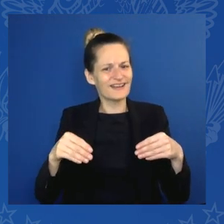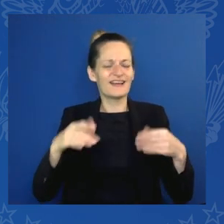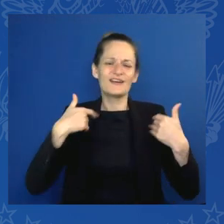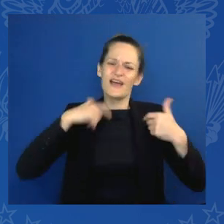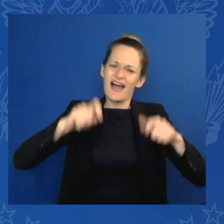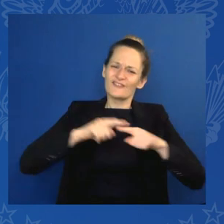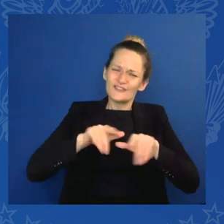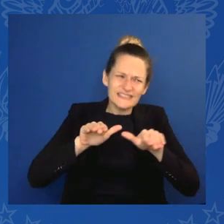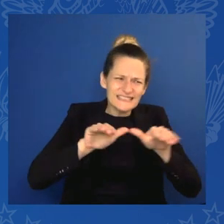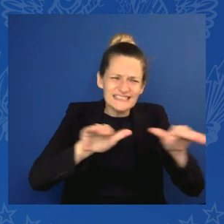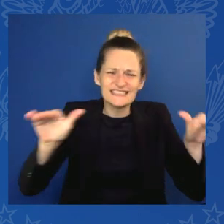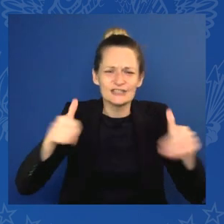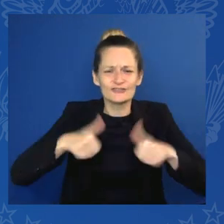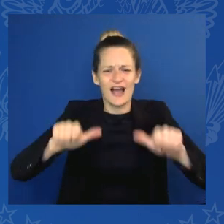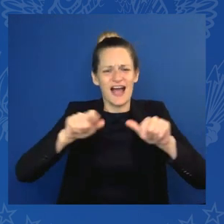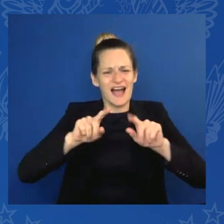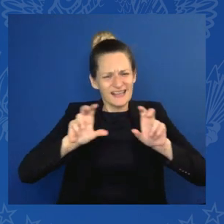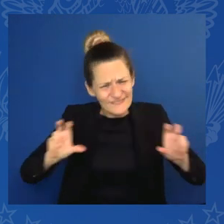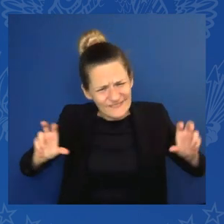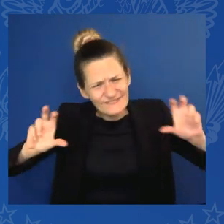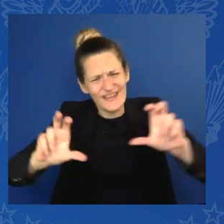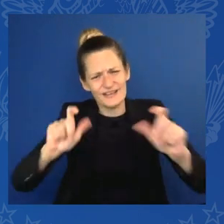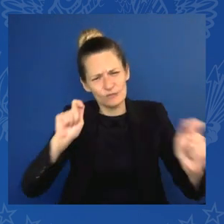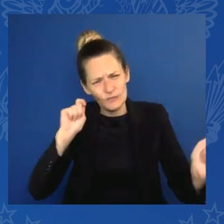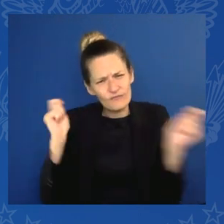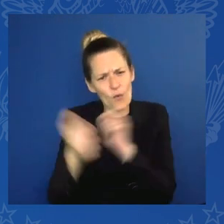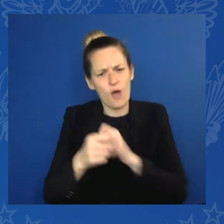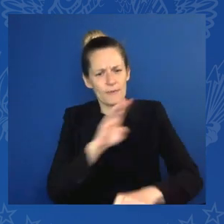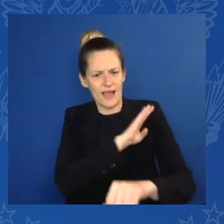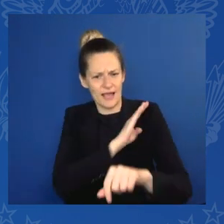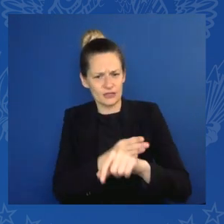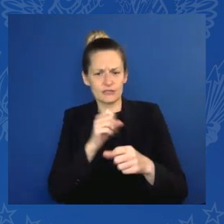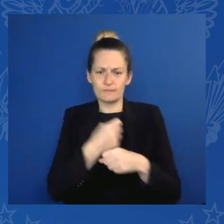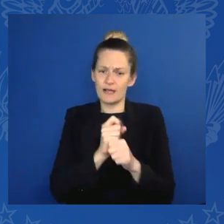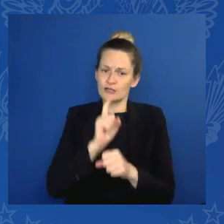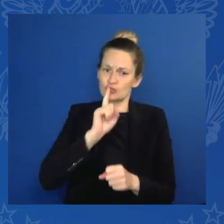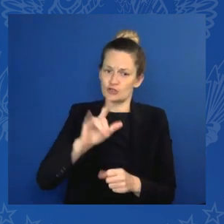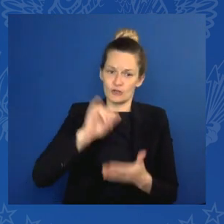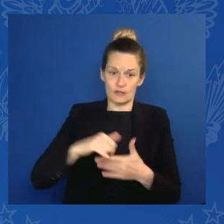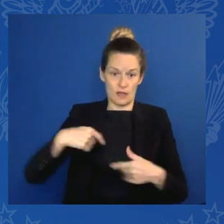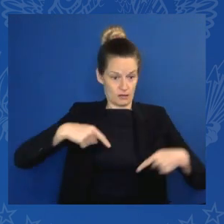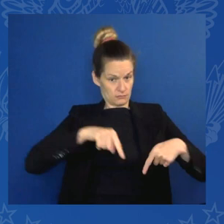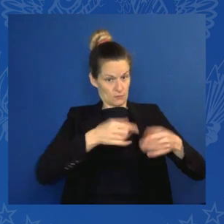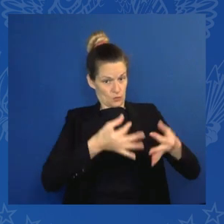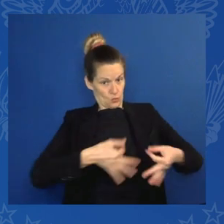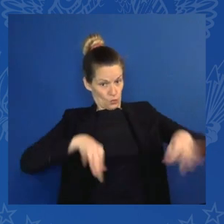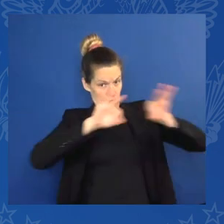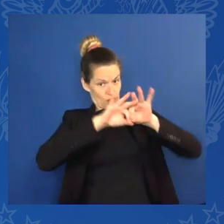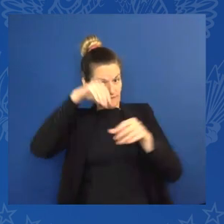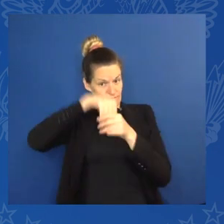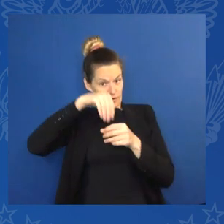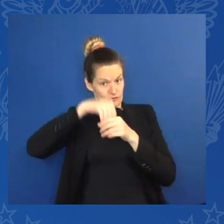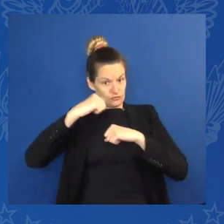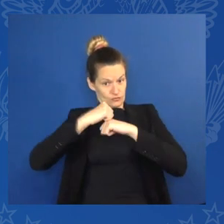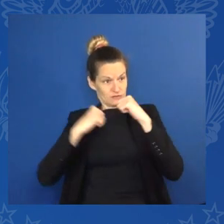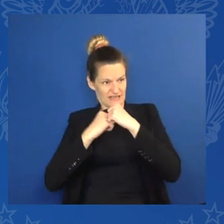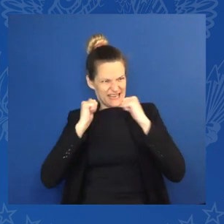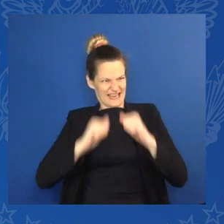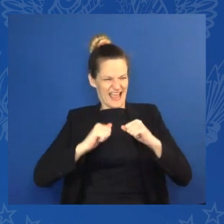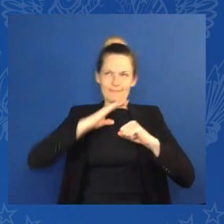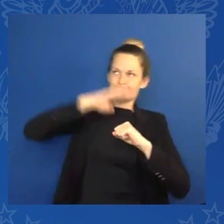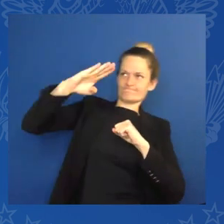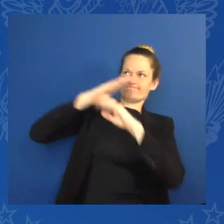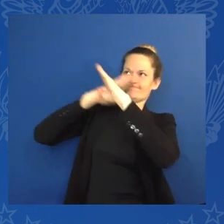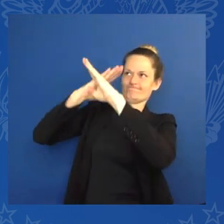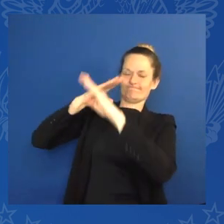infrastructure is resilient to changing climate. Critical materials that are necessary for our clean energy transition,